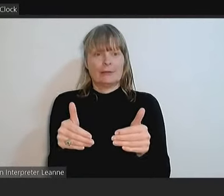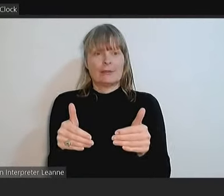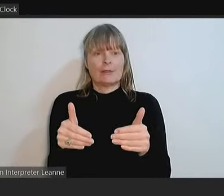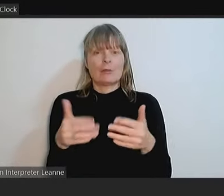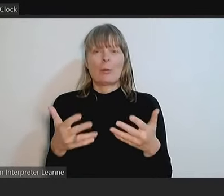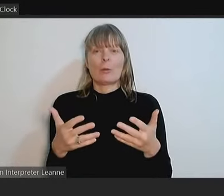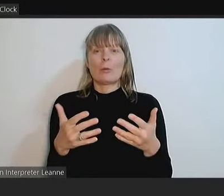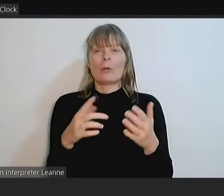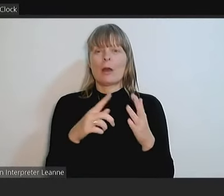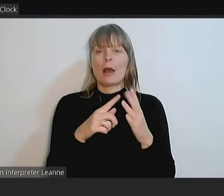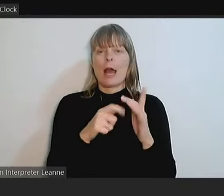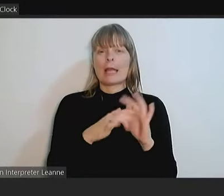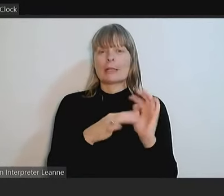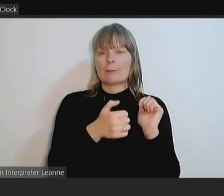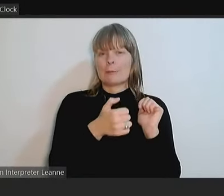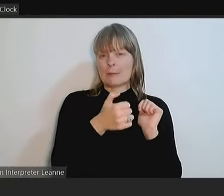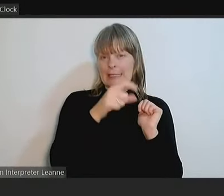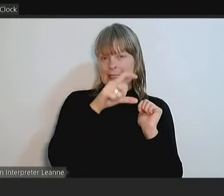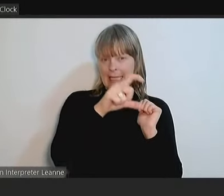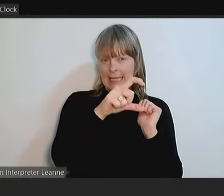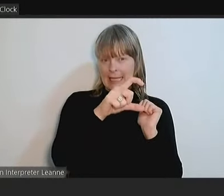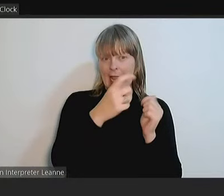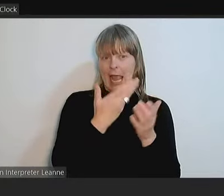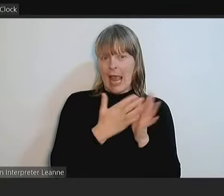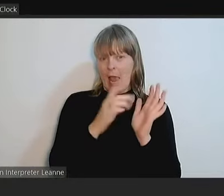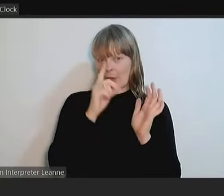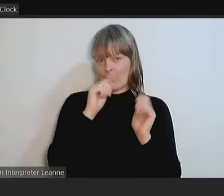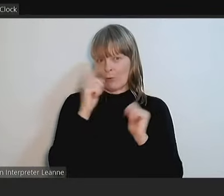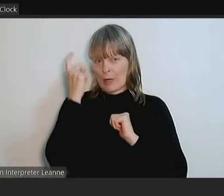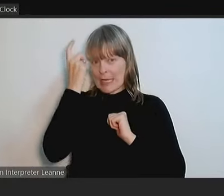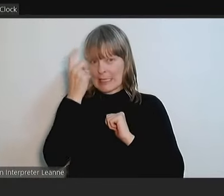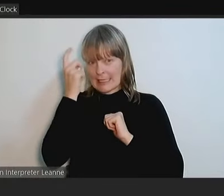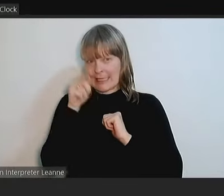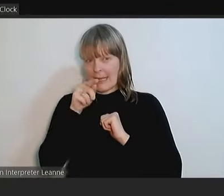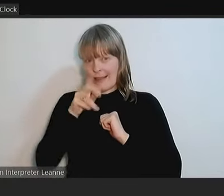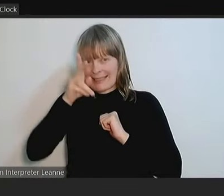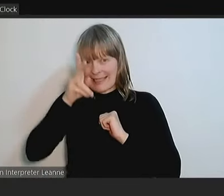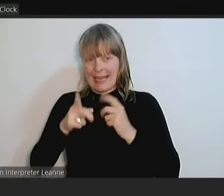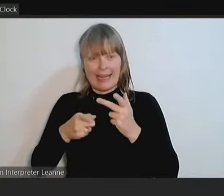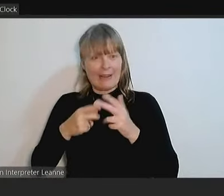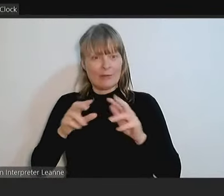C again in this chamber, should that not be successful right now?